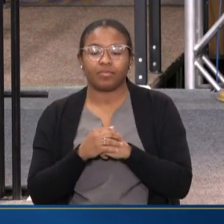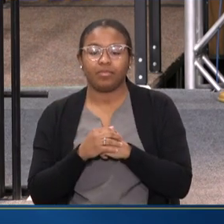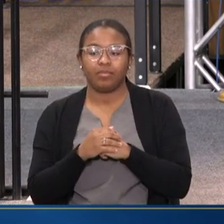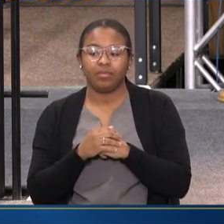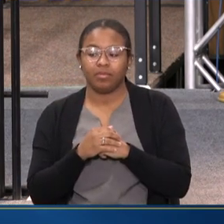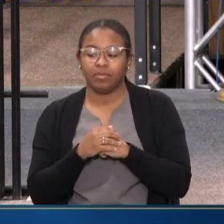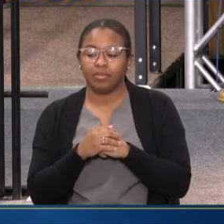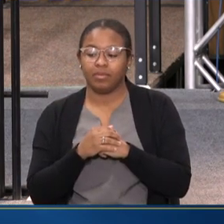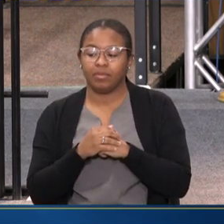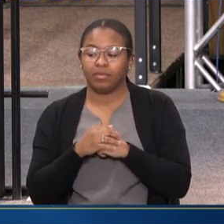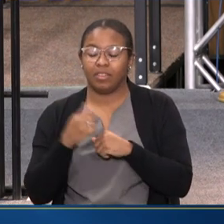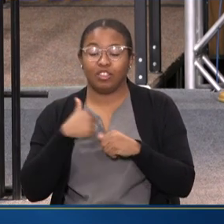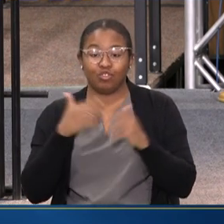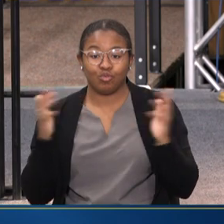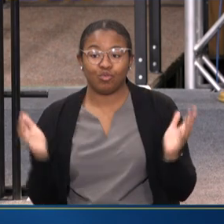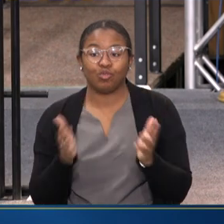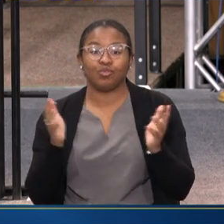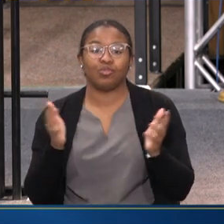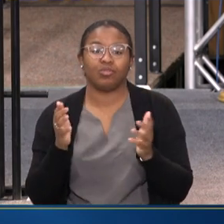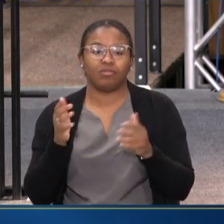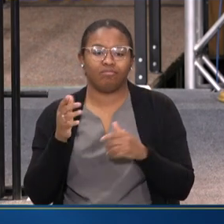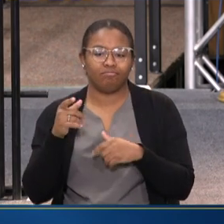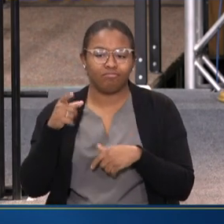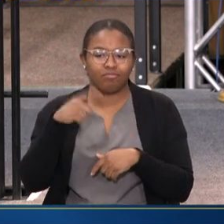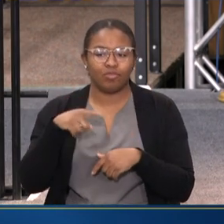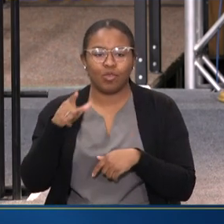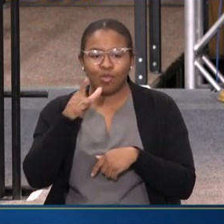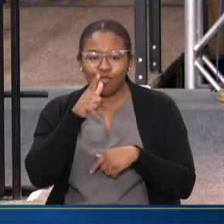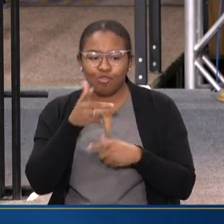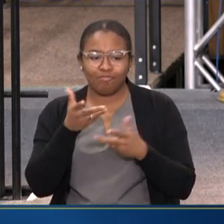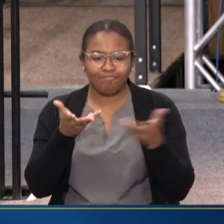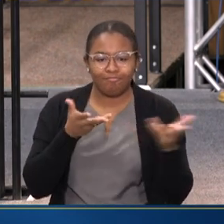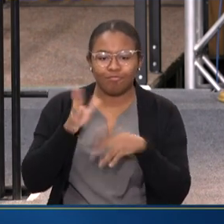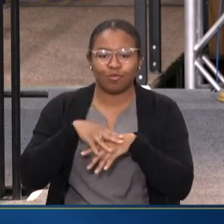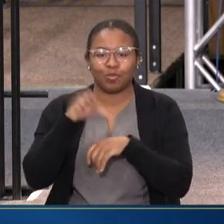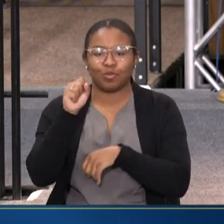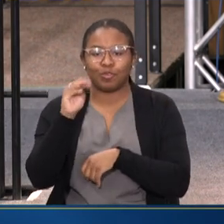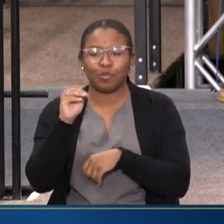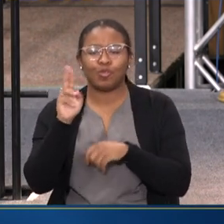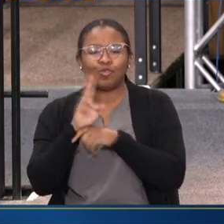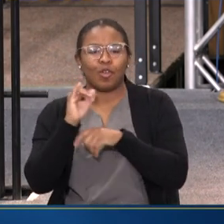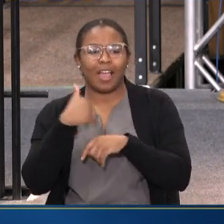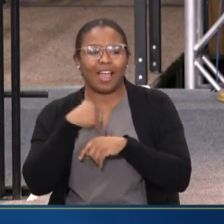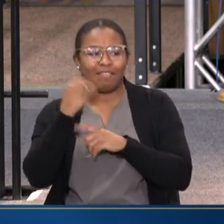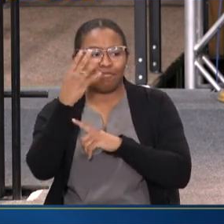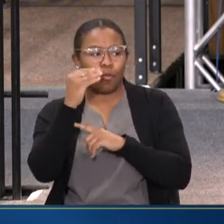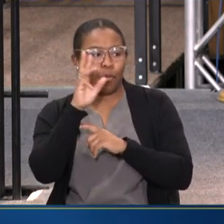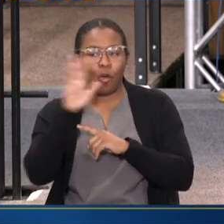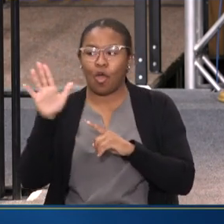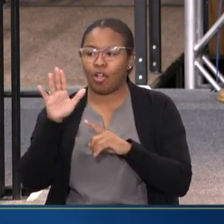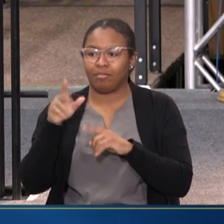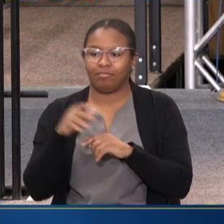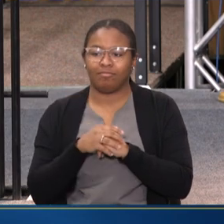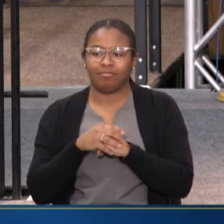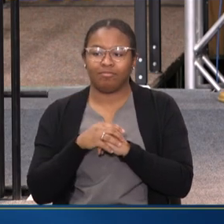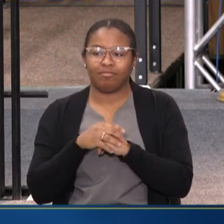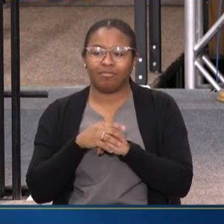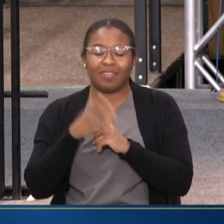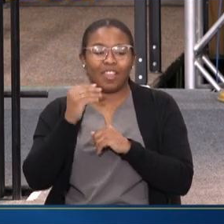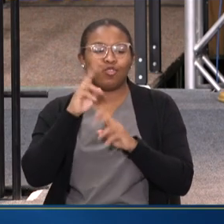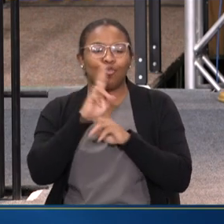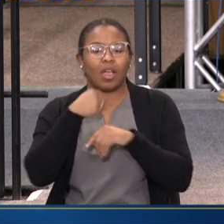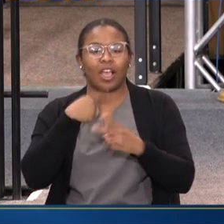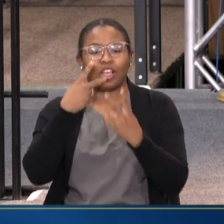I encourage all of you who are engaging on social media to use our photo wall right over there. Also, the